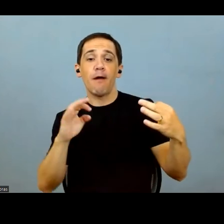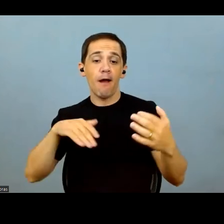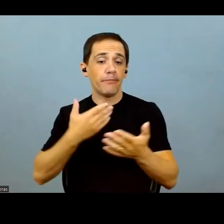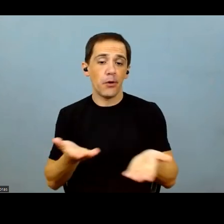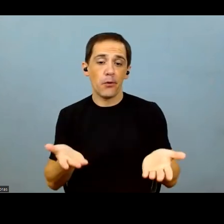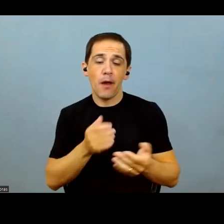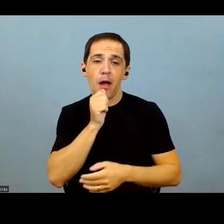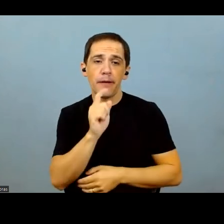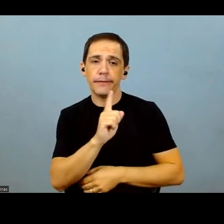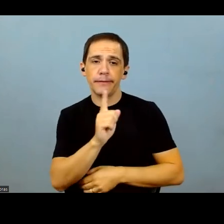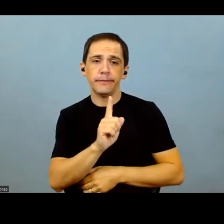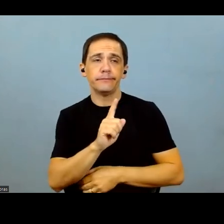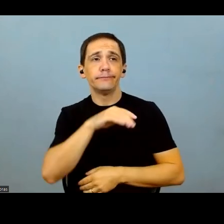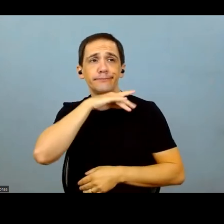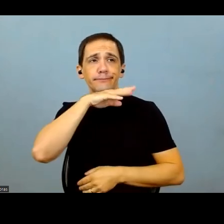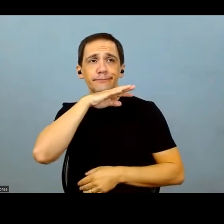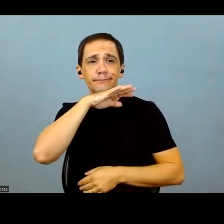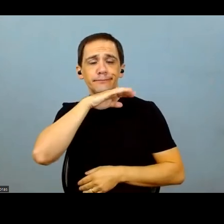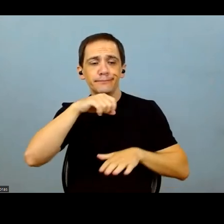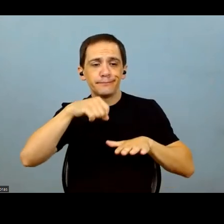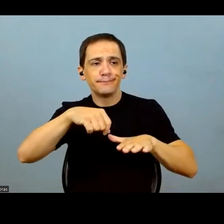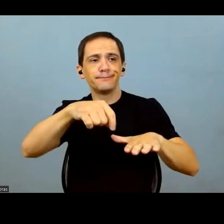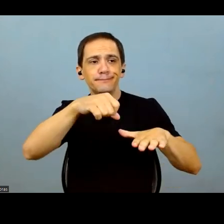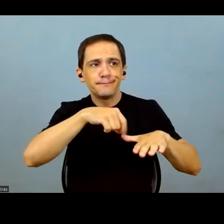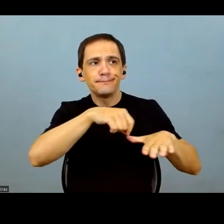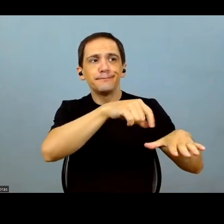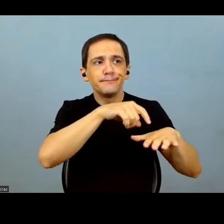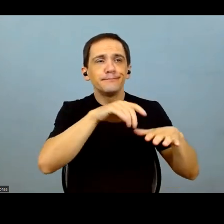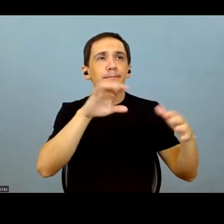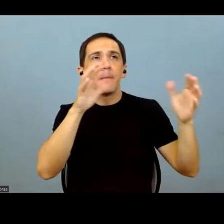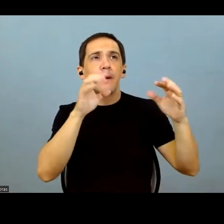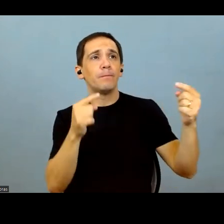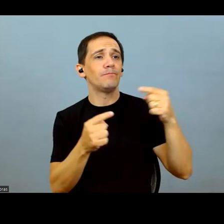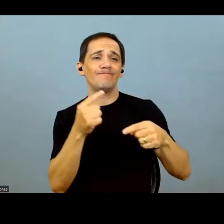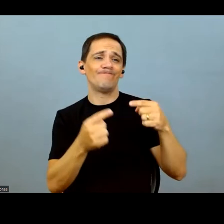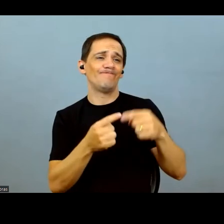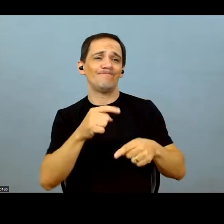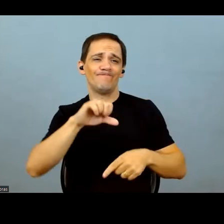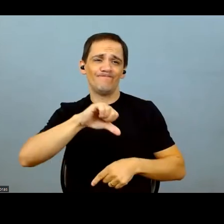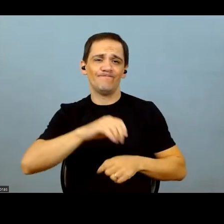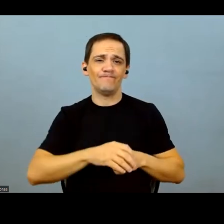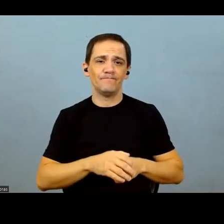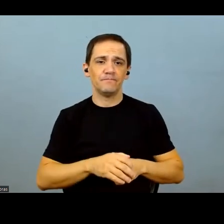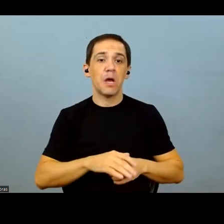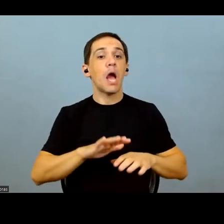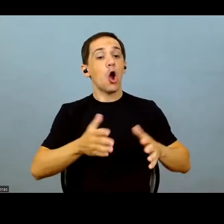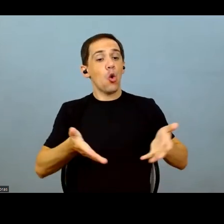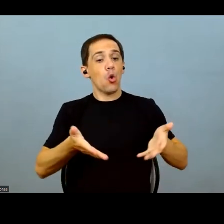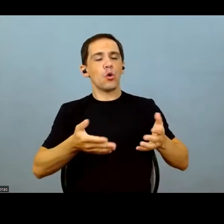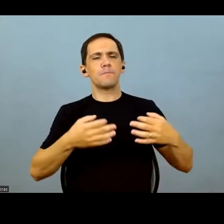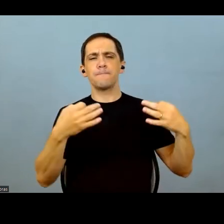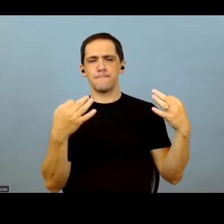climate in the United States is perfect. In fact, it's not the case. It's adverse right now. But let's imagine that they have